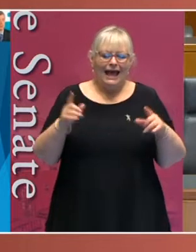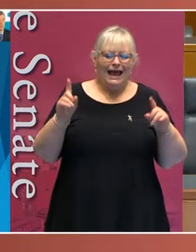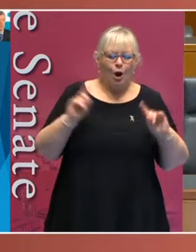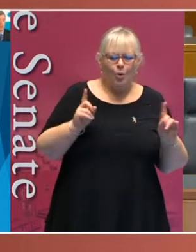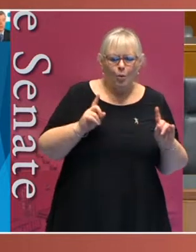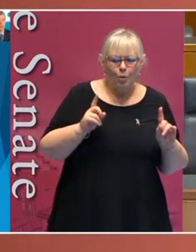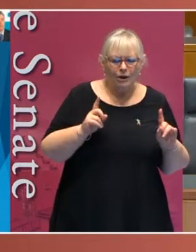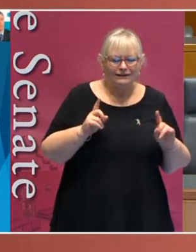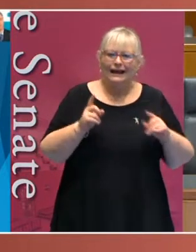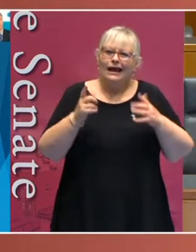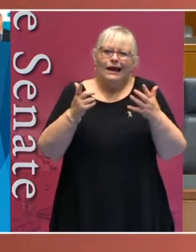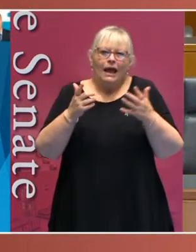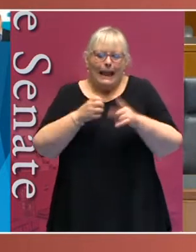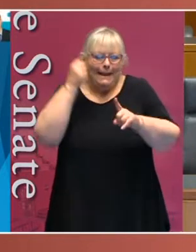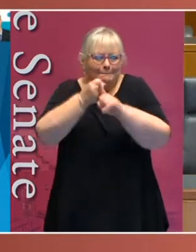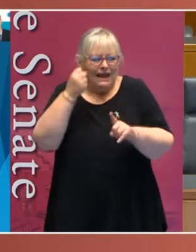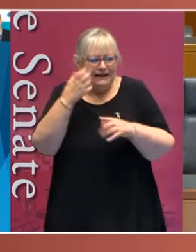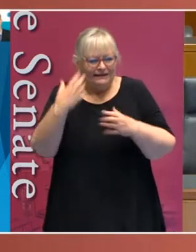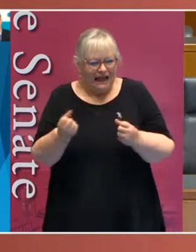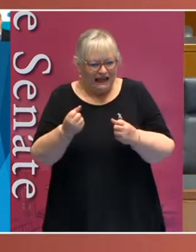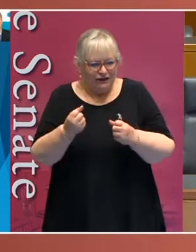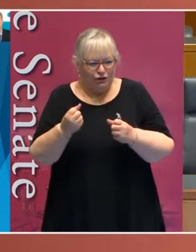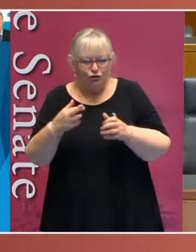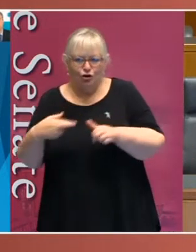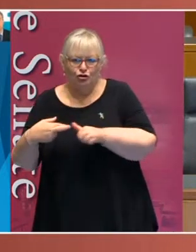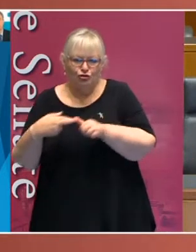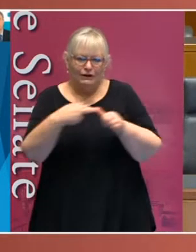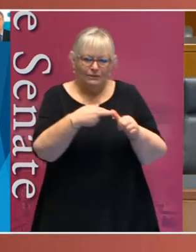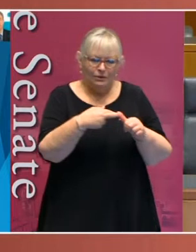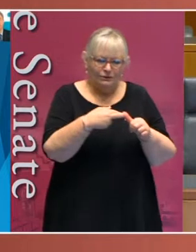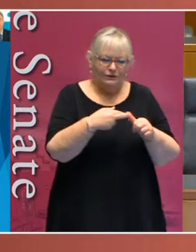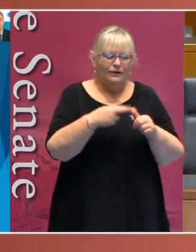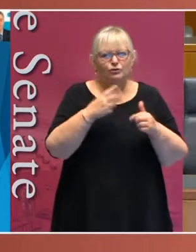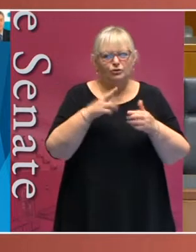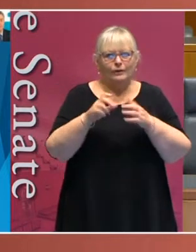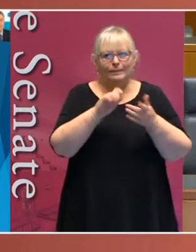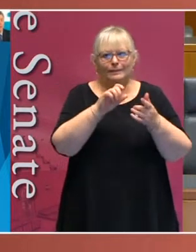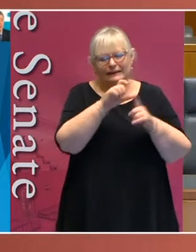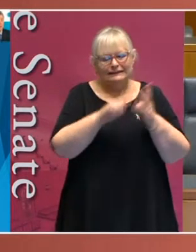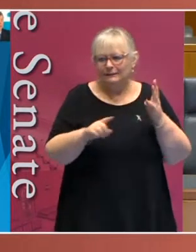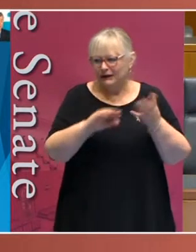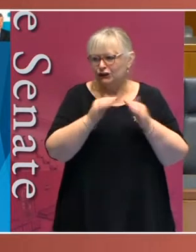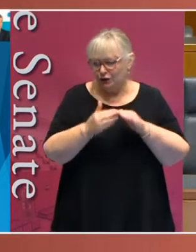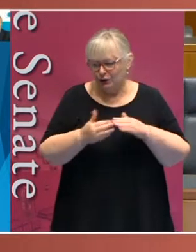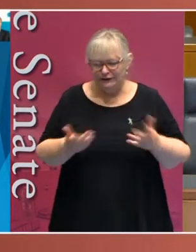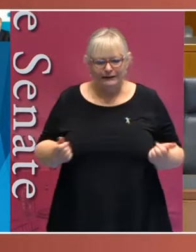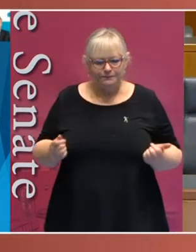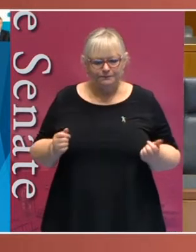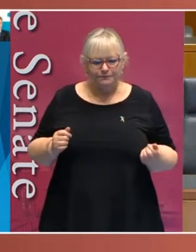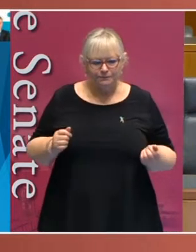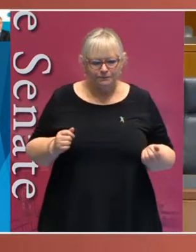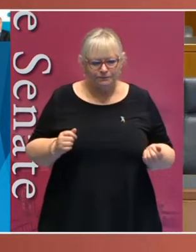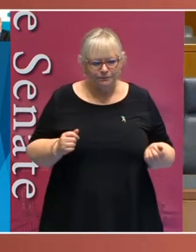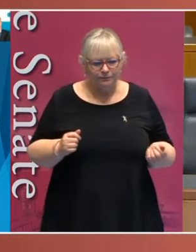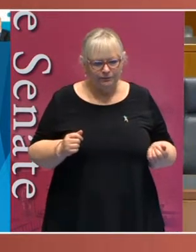has caused in relation to the response of the disability community. A number of areas